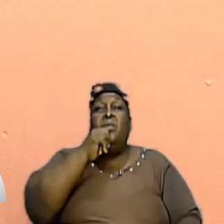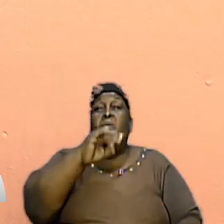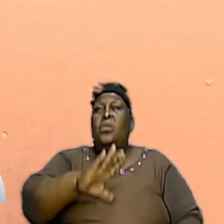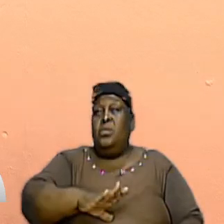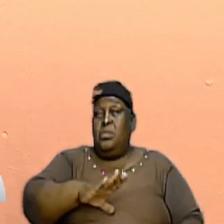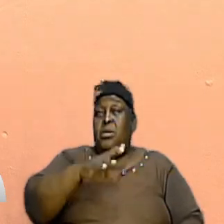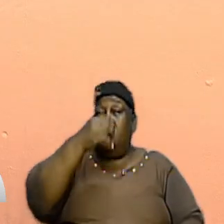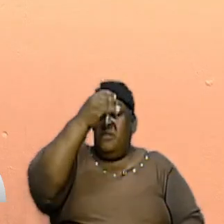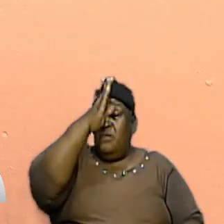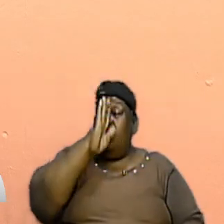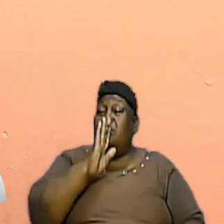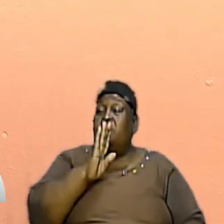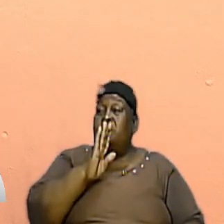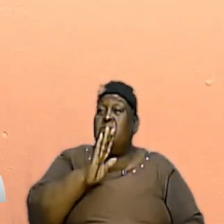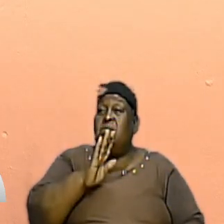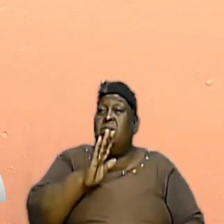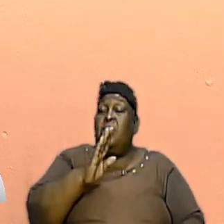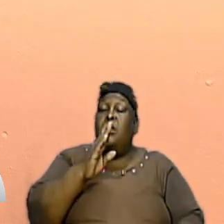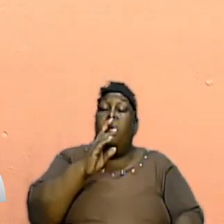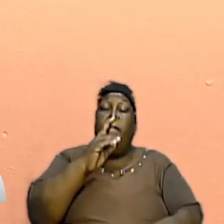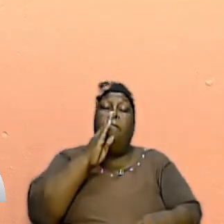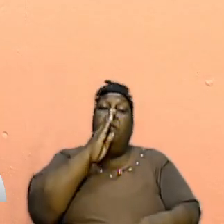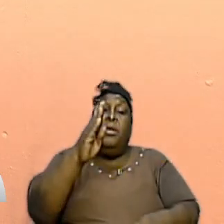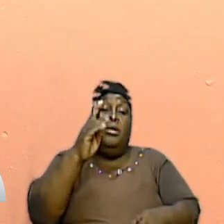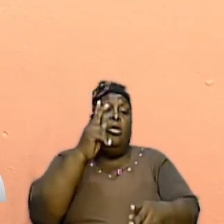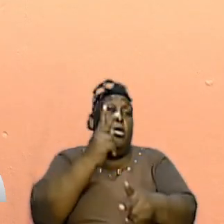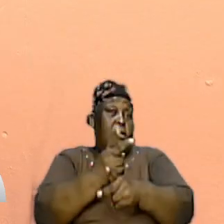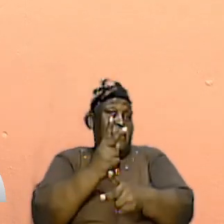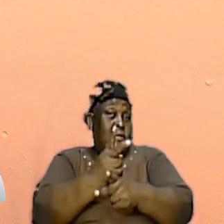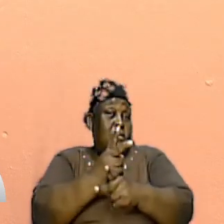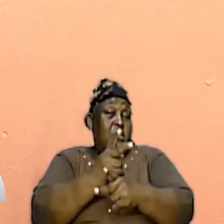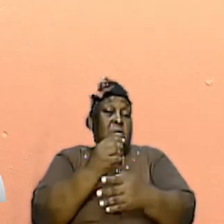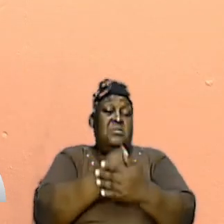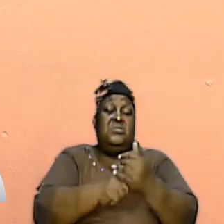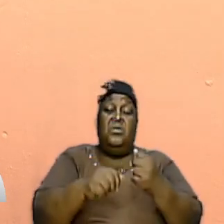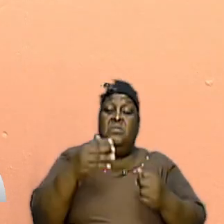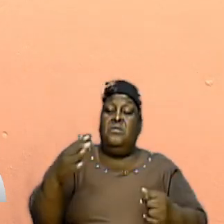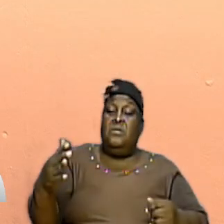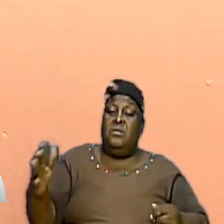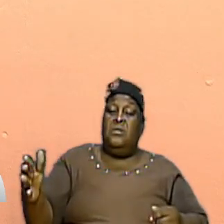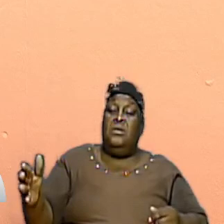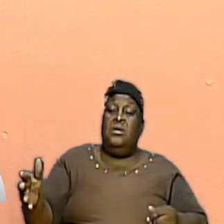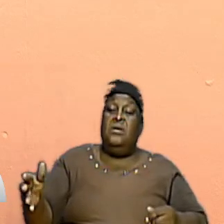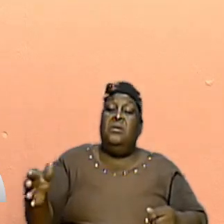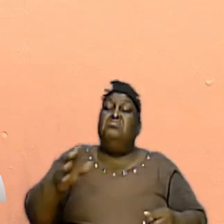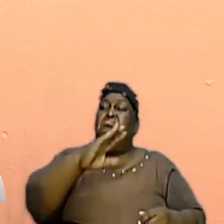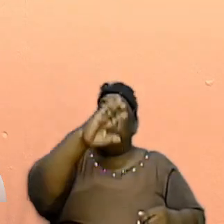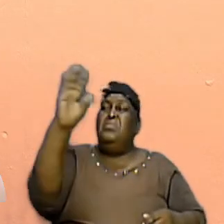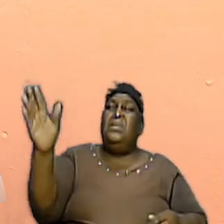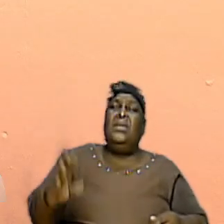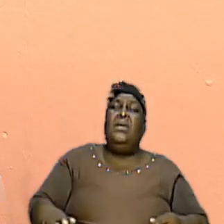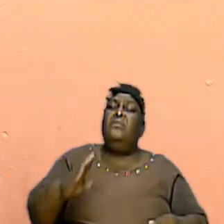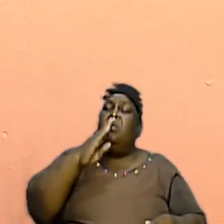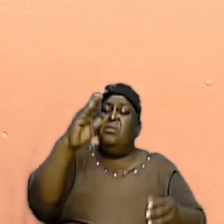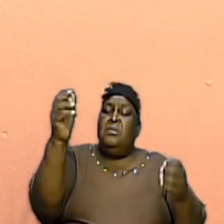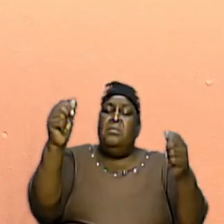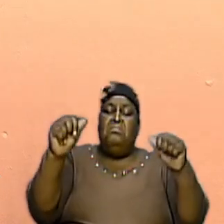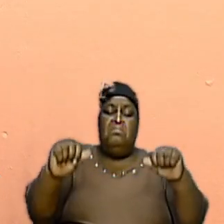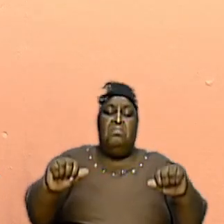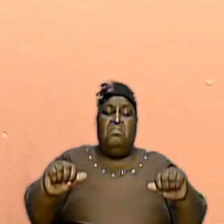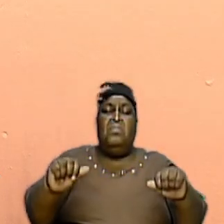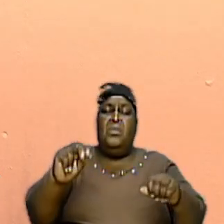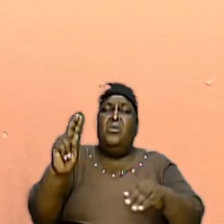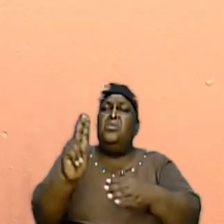God. And we have to be careful because there are some things that we will never be able to